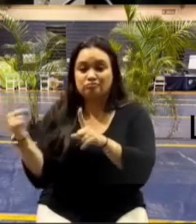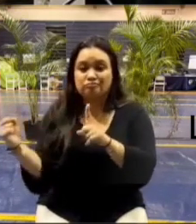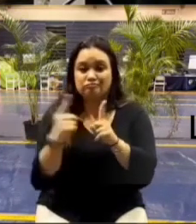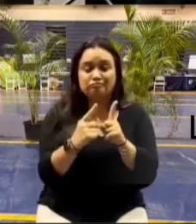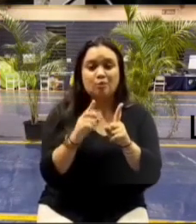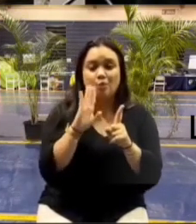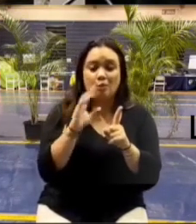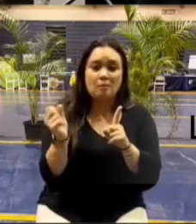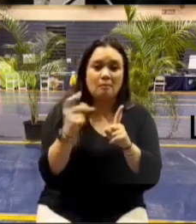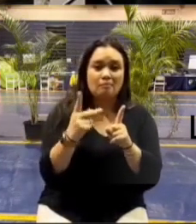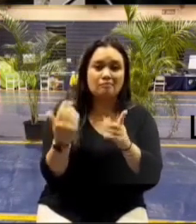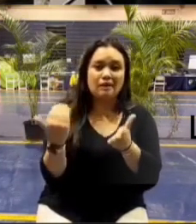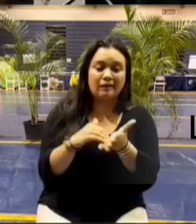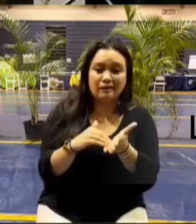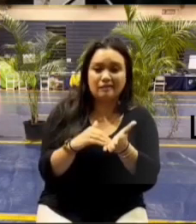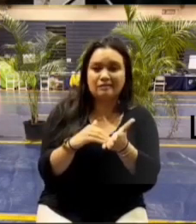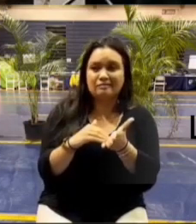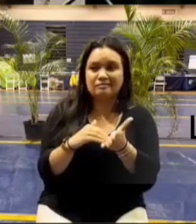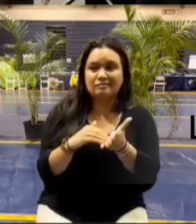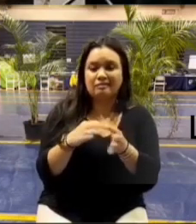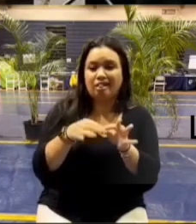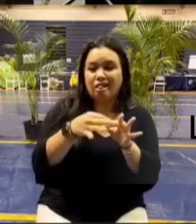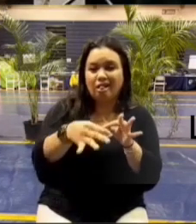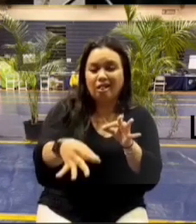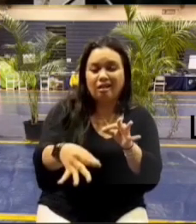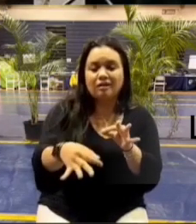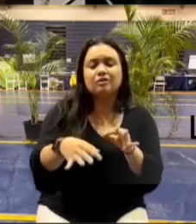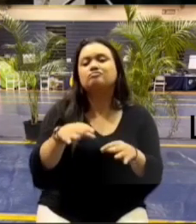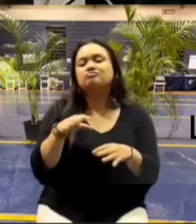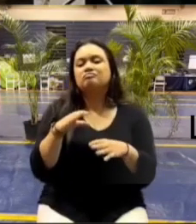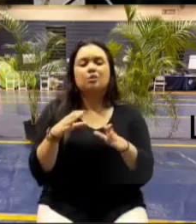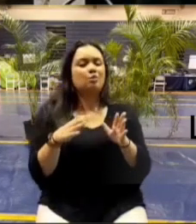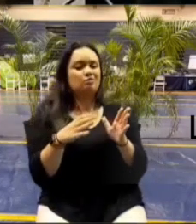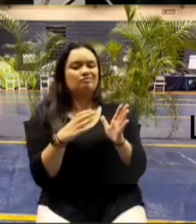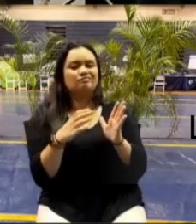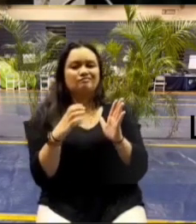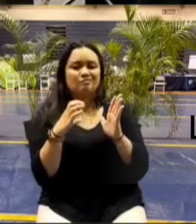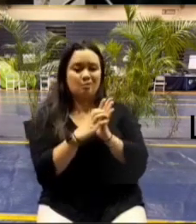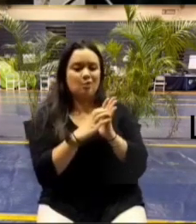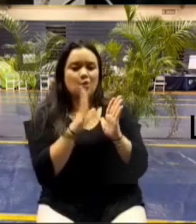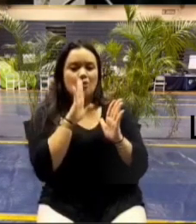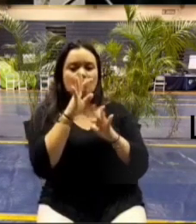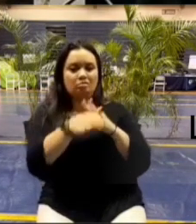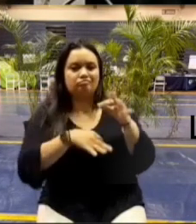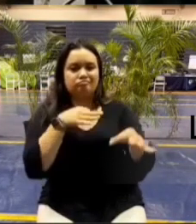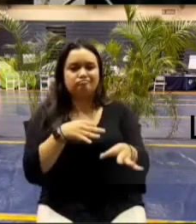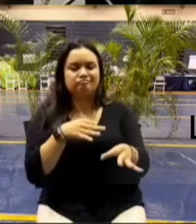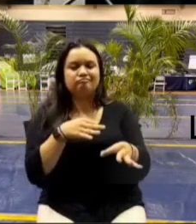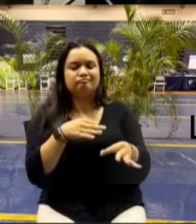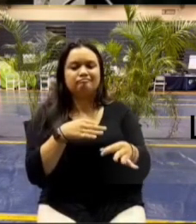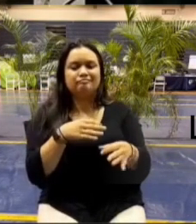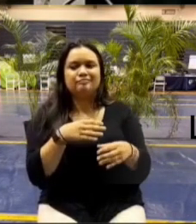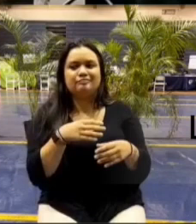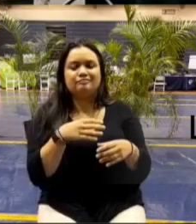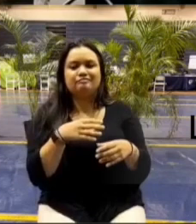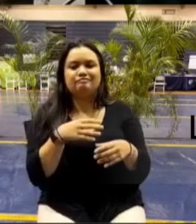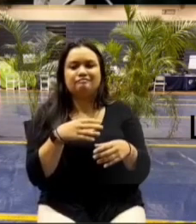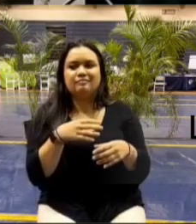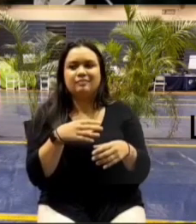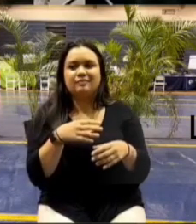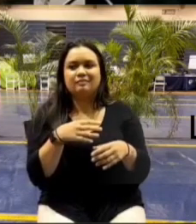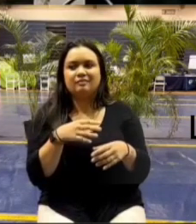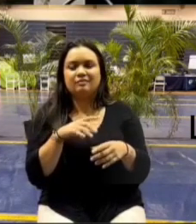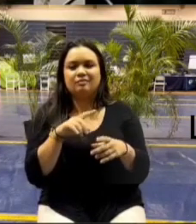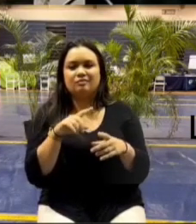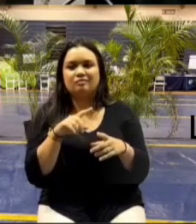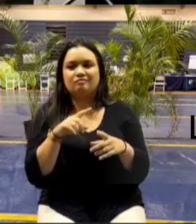on later um most likely the meter will be replaced at the time that the structure is rebuilt and the customer side